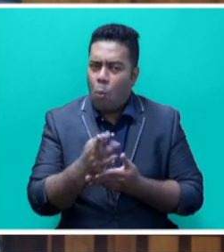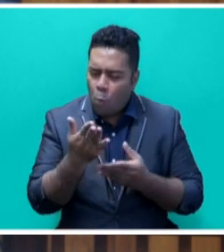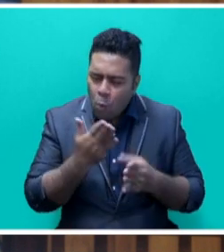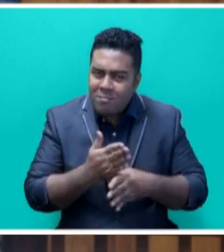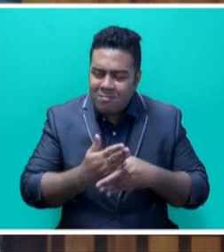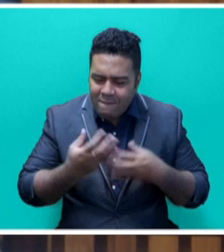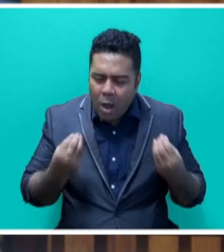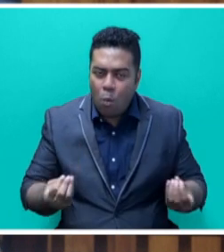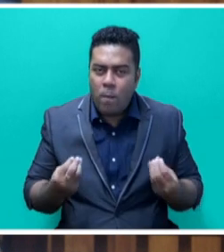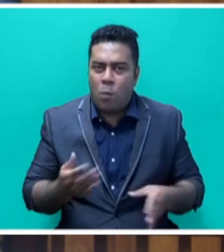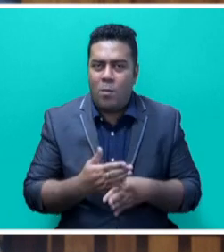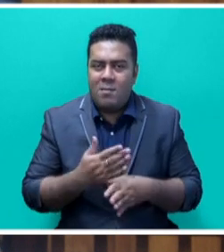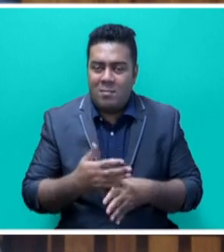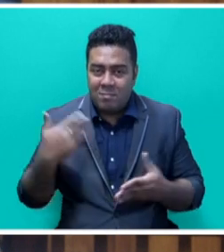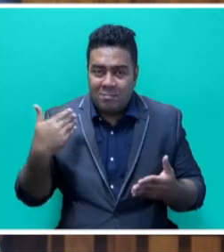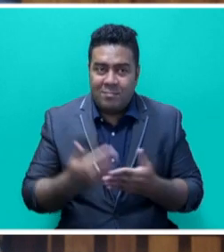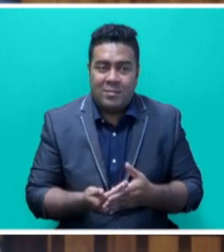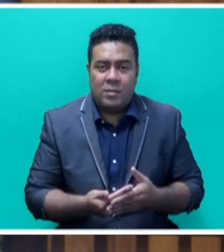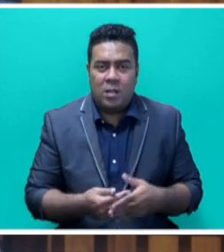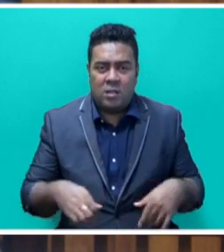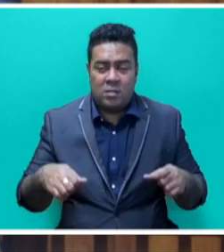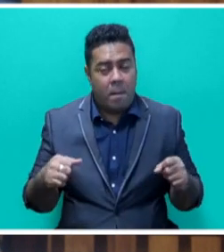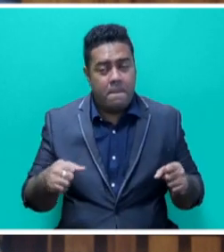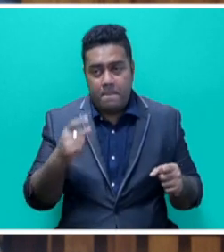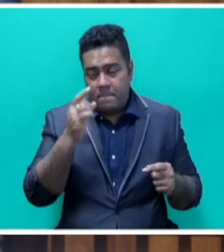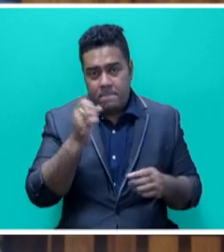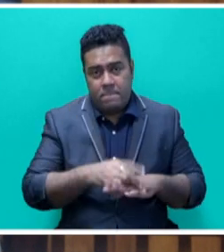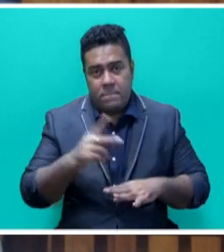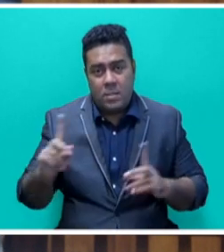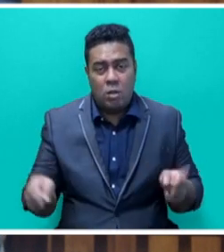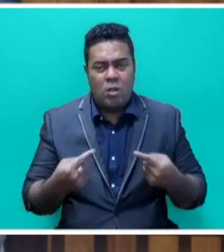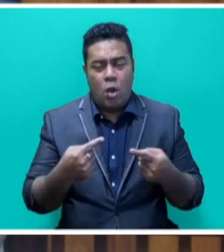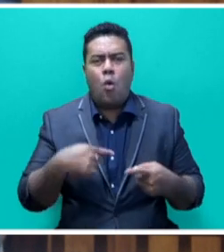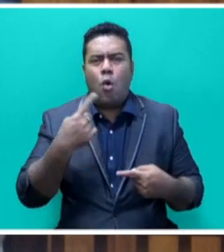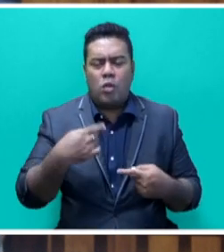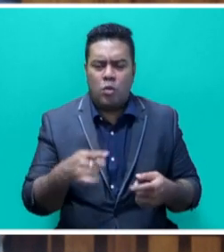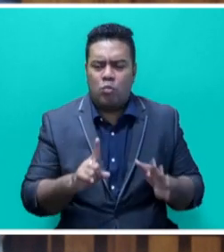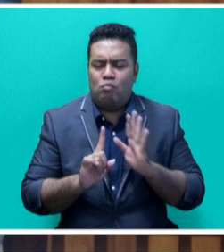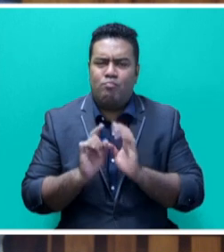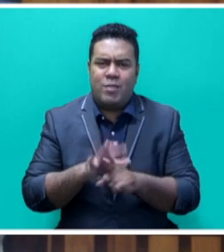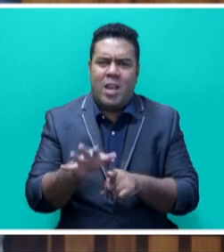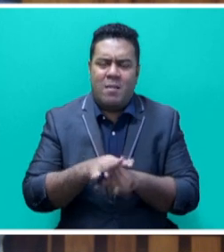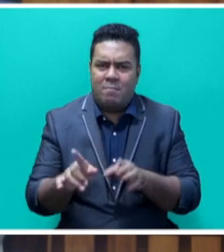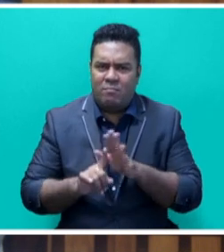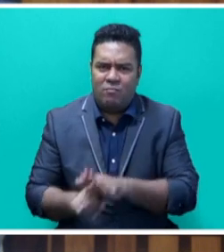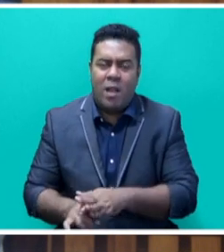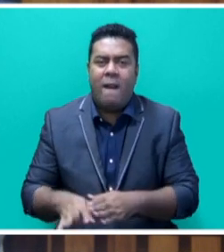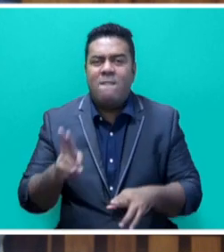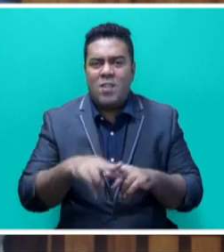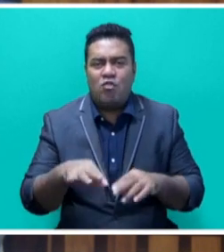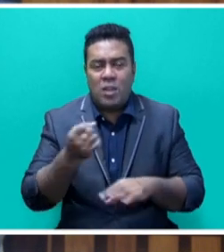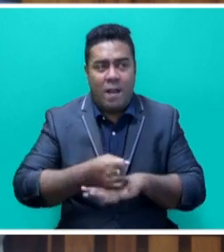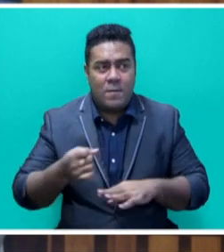stage. These armchair critics and members of the opposition continue to belittle the Fijian government's steadfast commitment